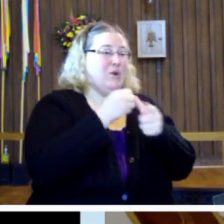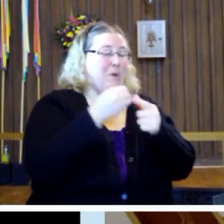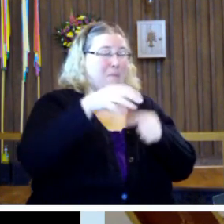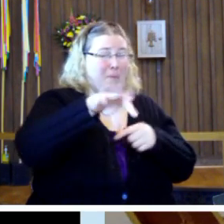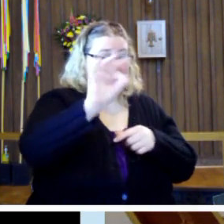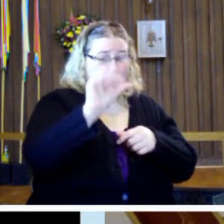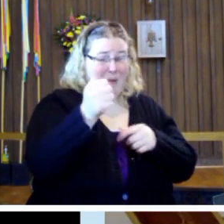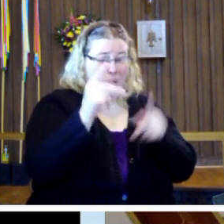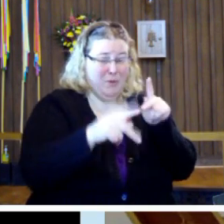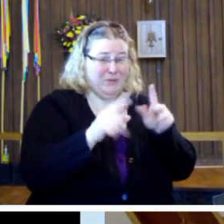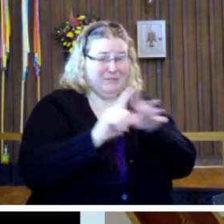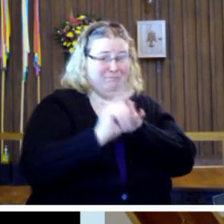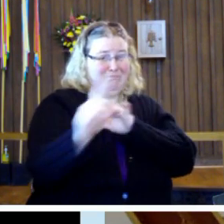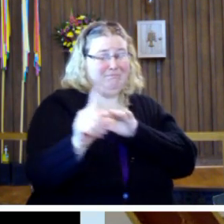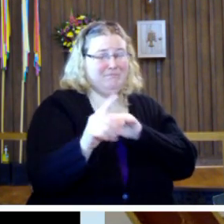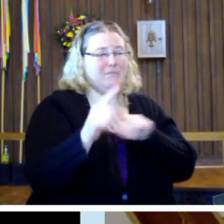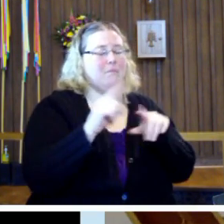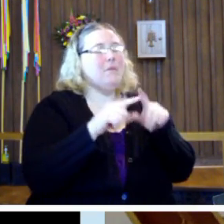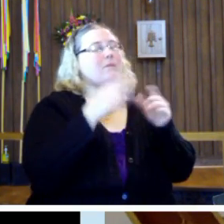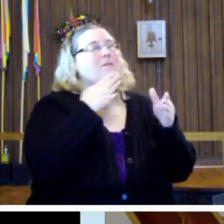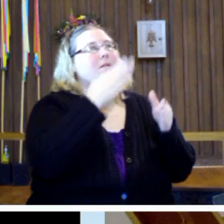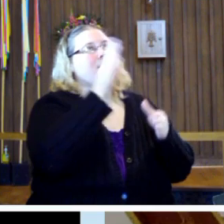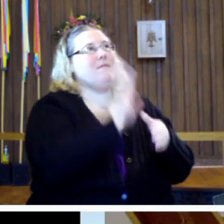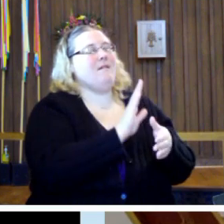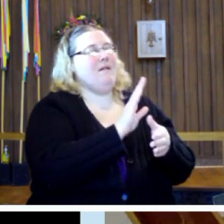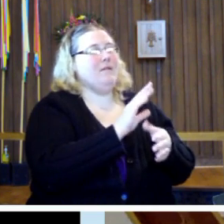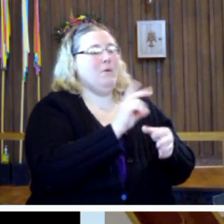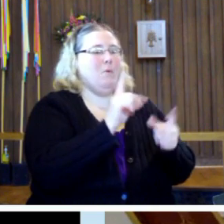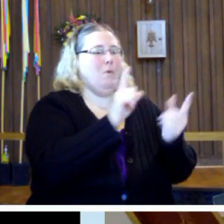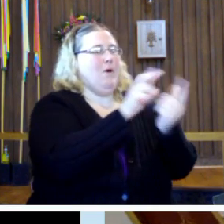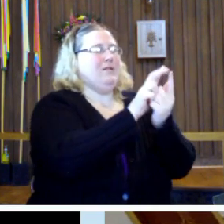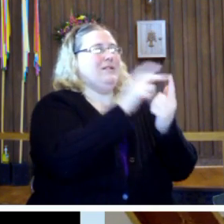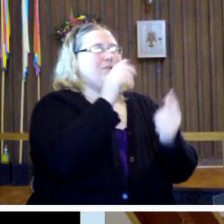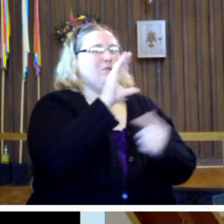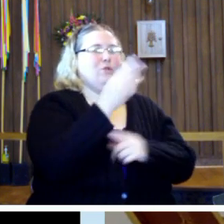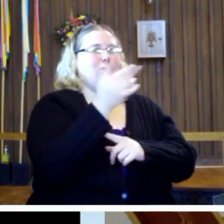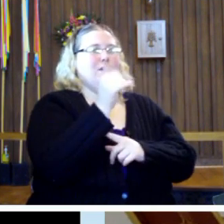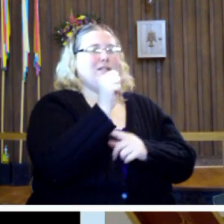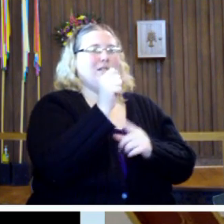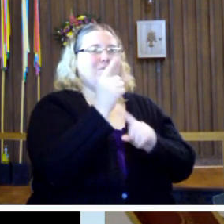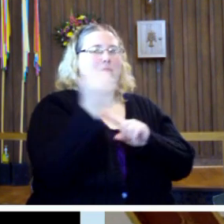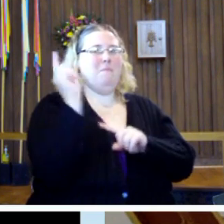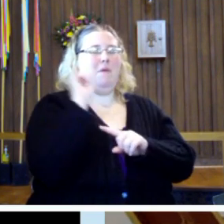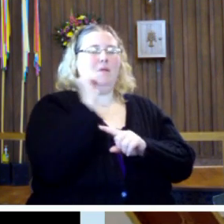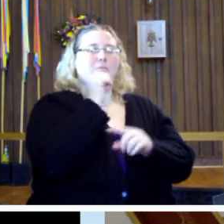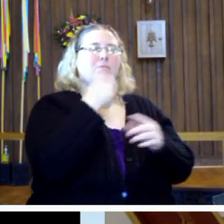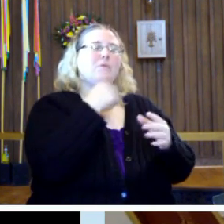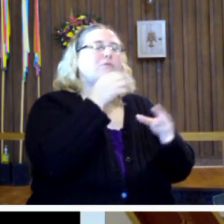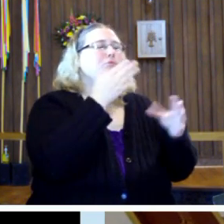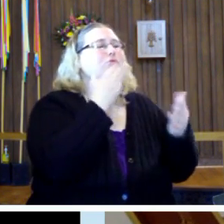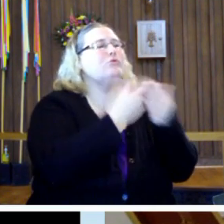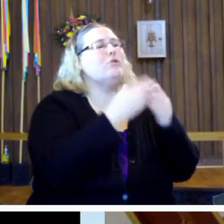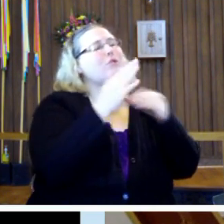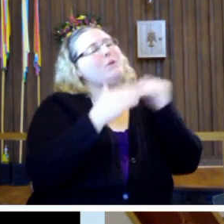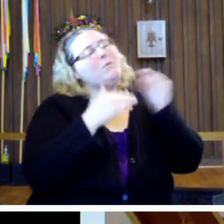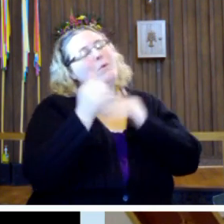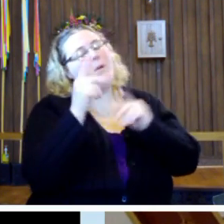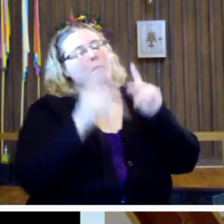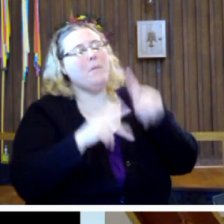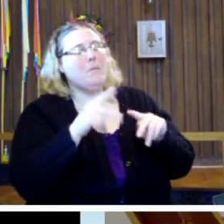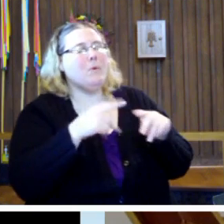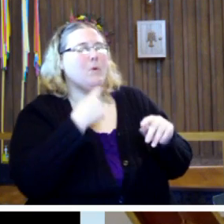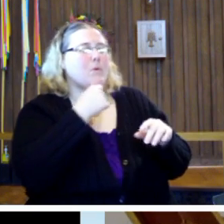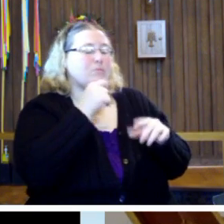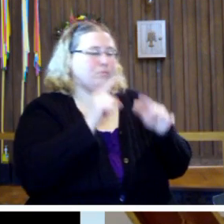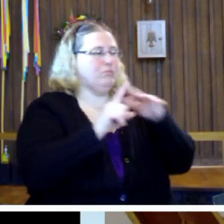up by somebody and taken away, but thank God walked into Chris's backyard, where there was a caring community of people who